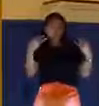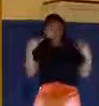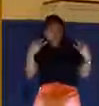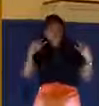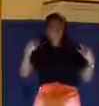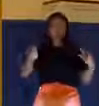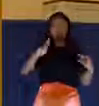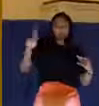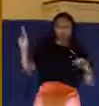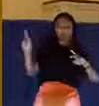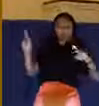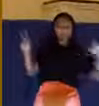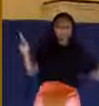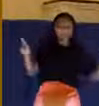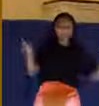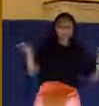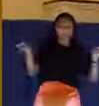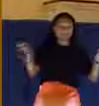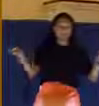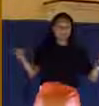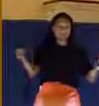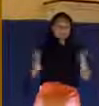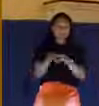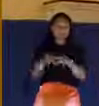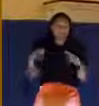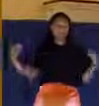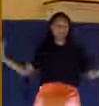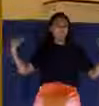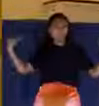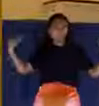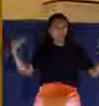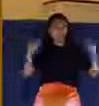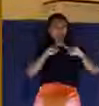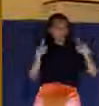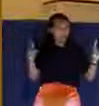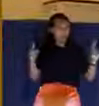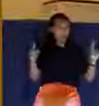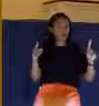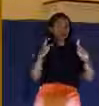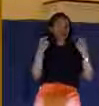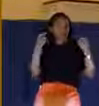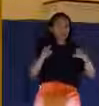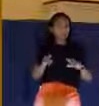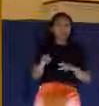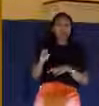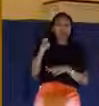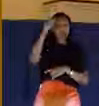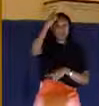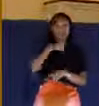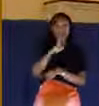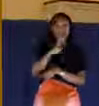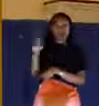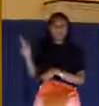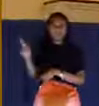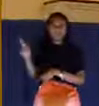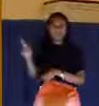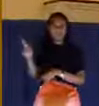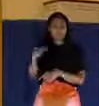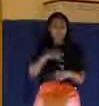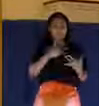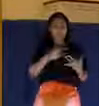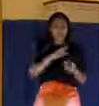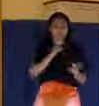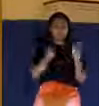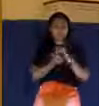But at one point, one of these thieves changes. The Bible tells us in Luke that at one point he rebukes his